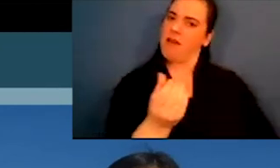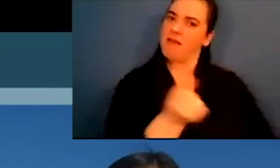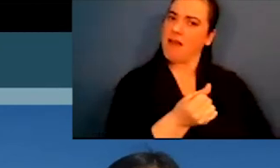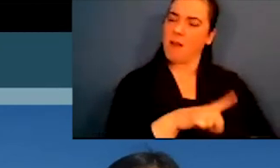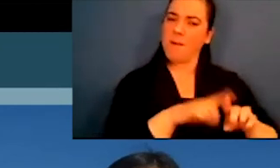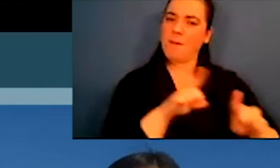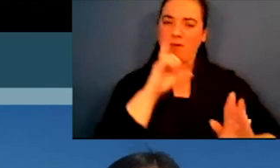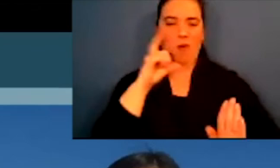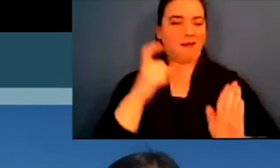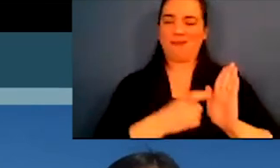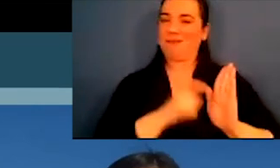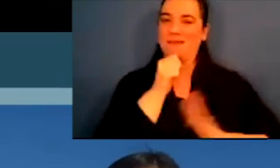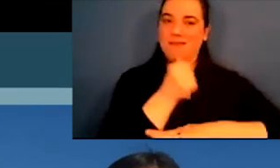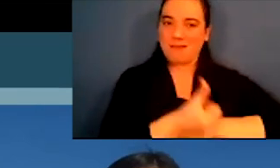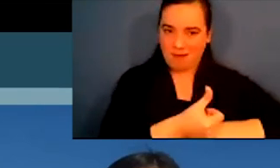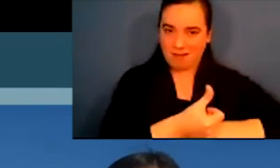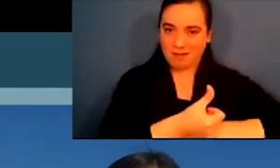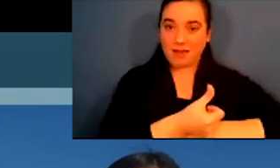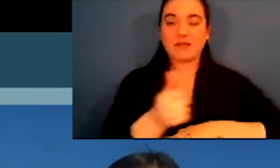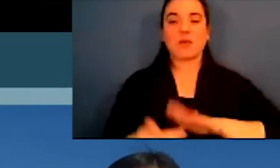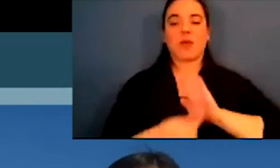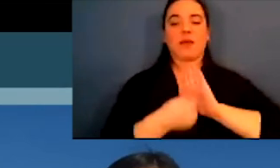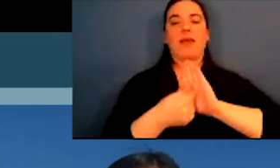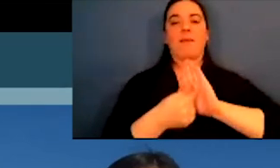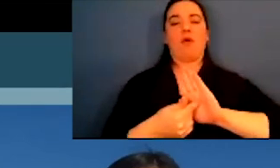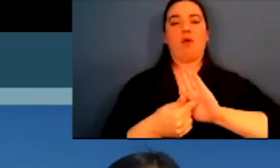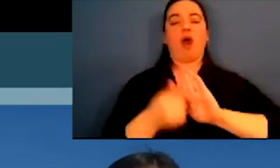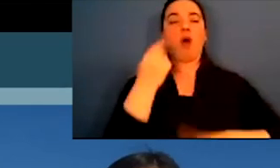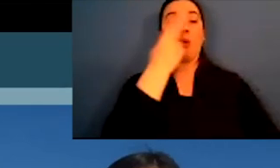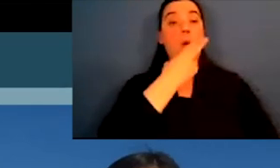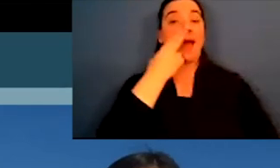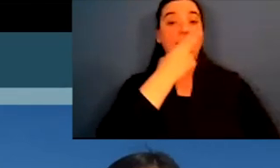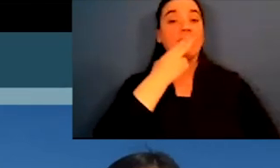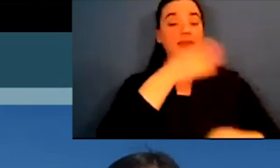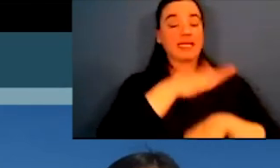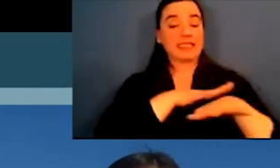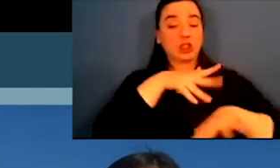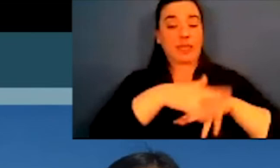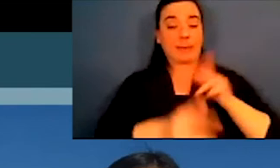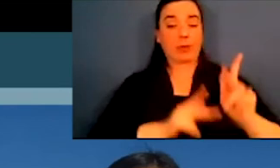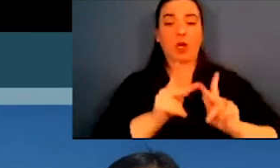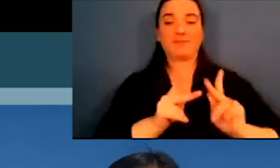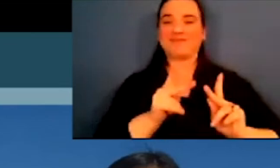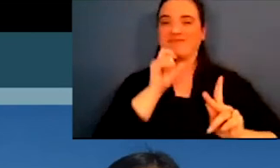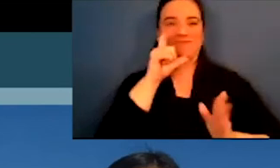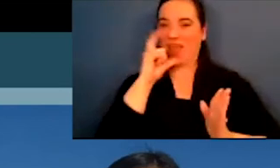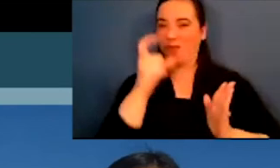nations that are absolutely valid, but that are not being seen as sovereign entities such as our native Hawaiian